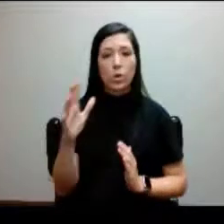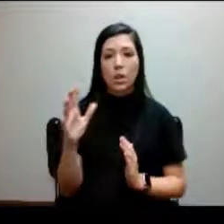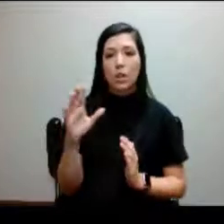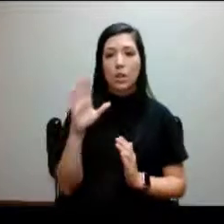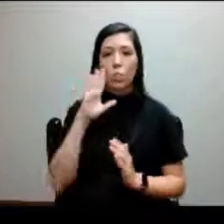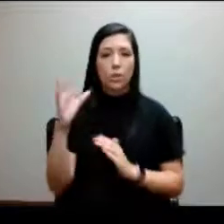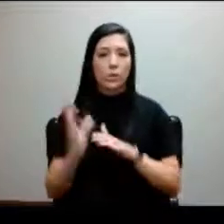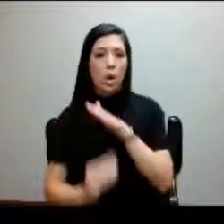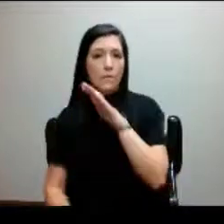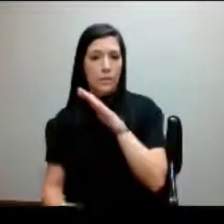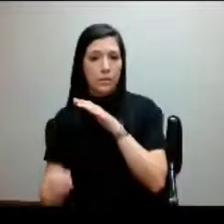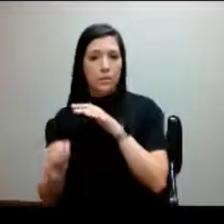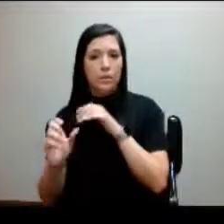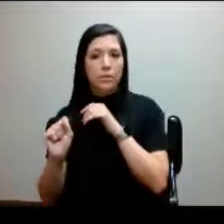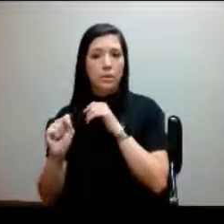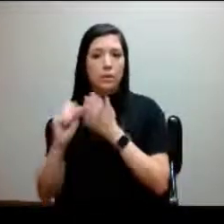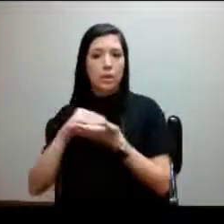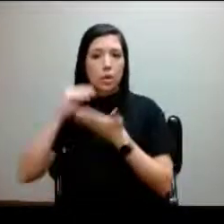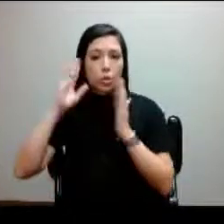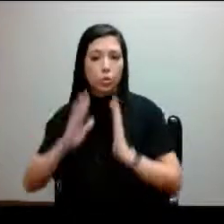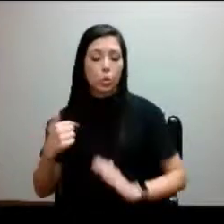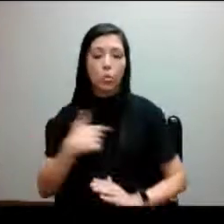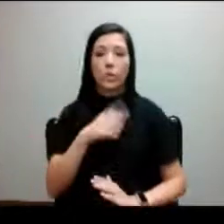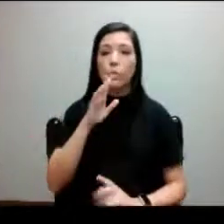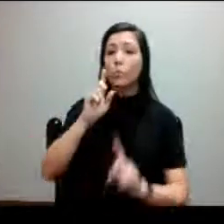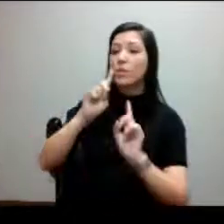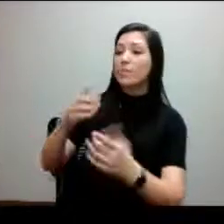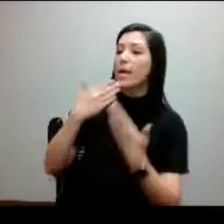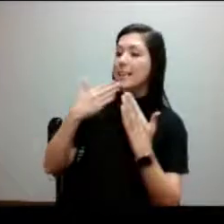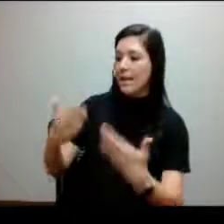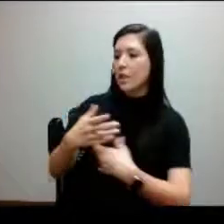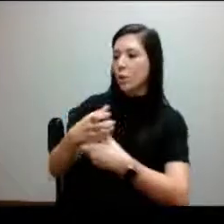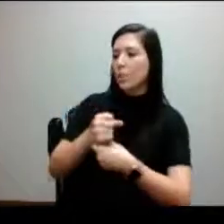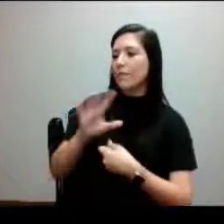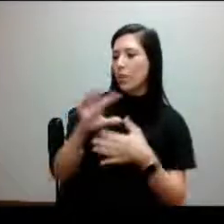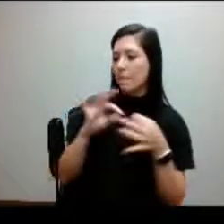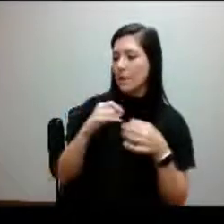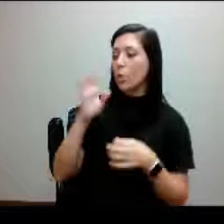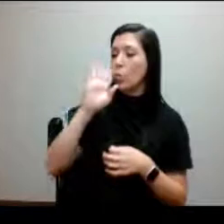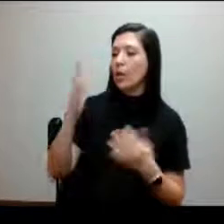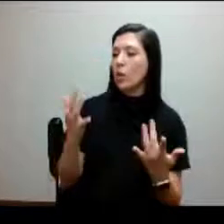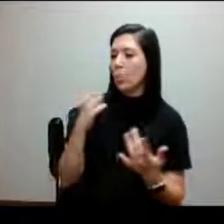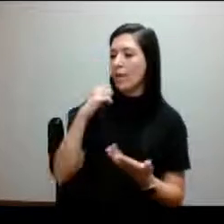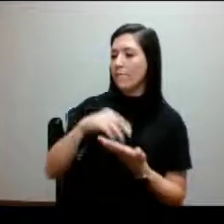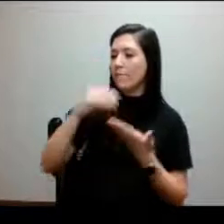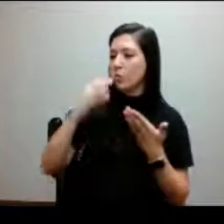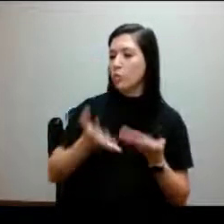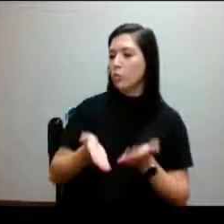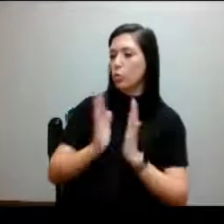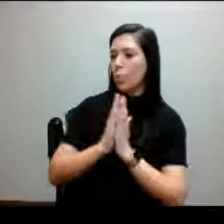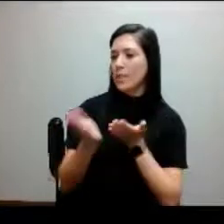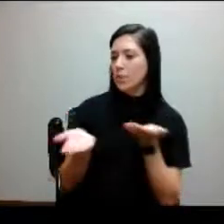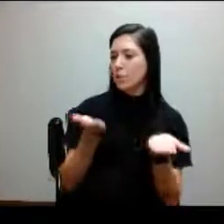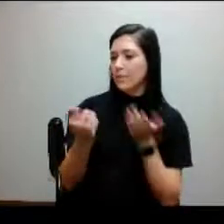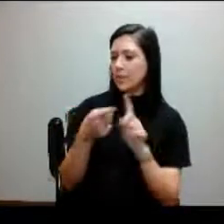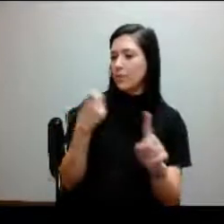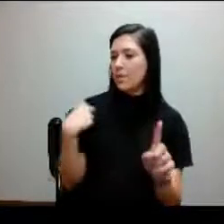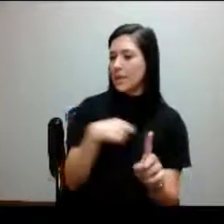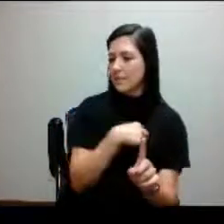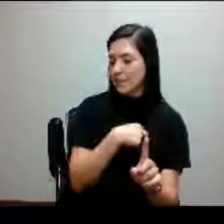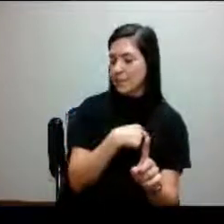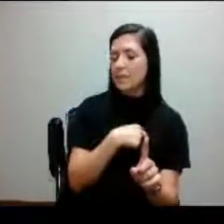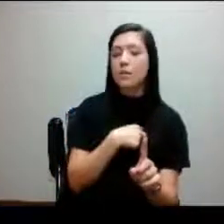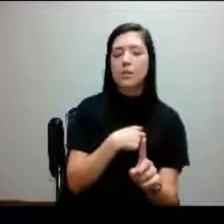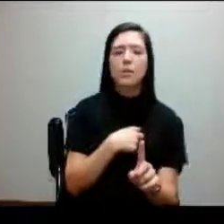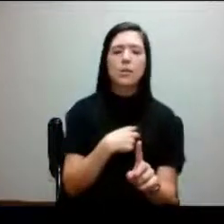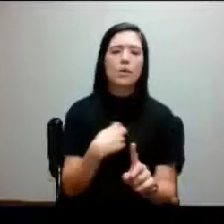and one of us will respond. Thank you, received your message. We will wait for the student to request the services from us. We want to make